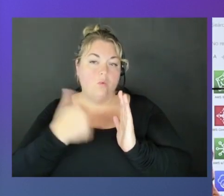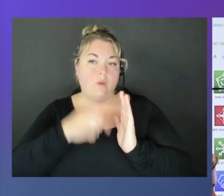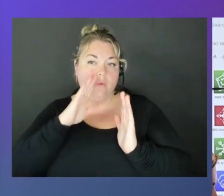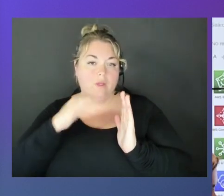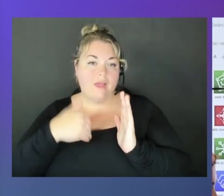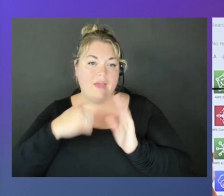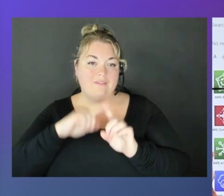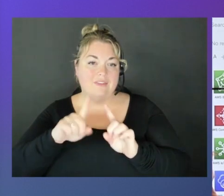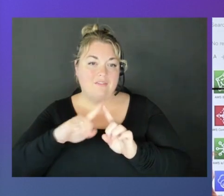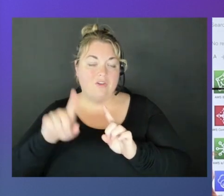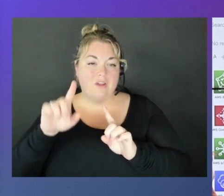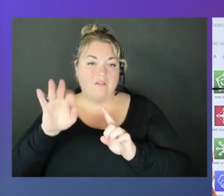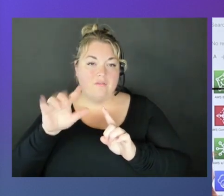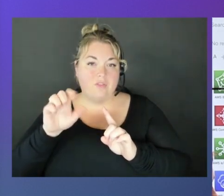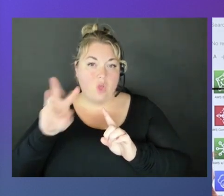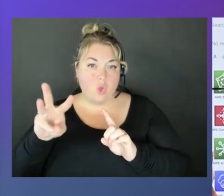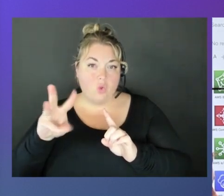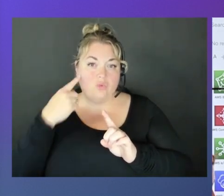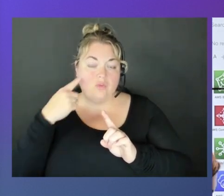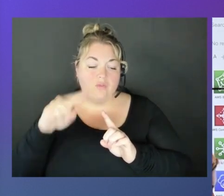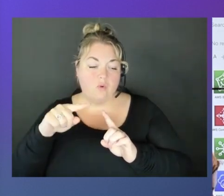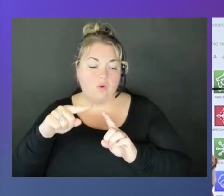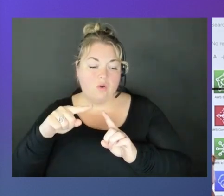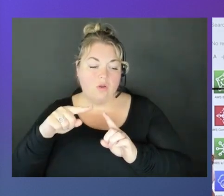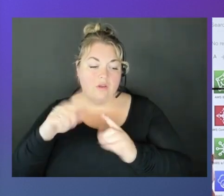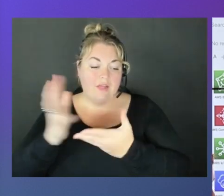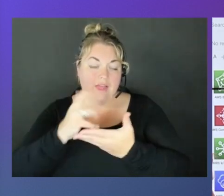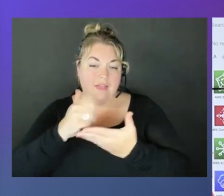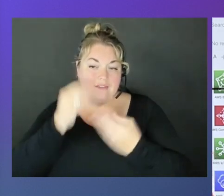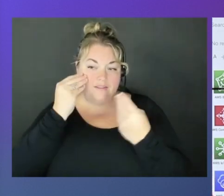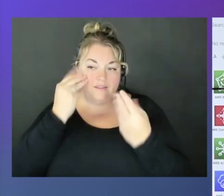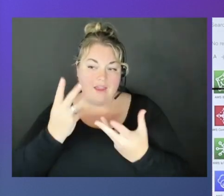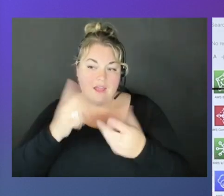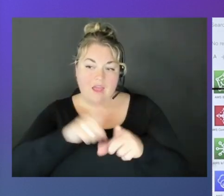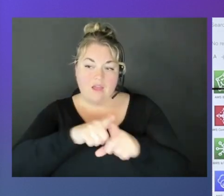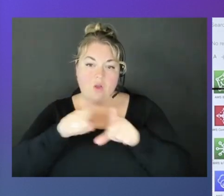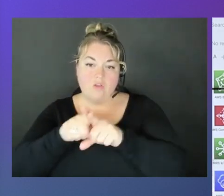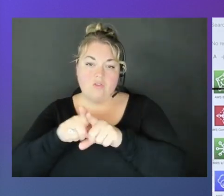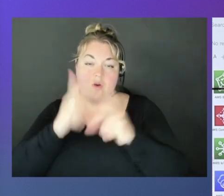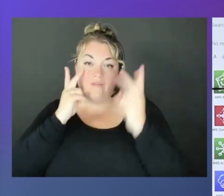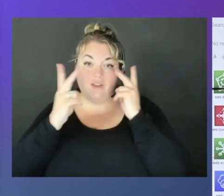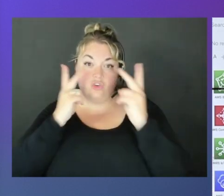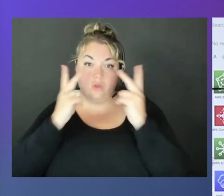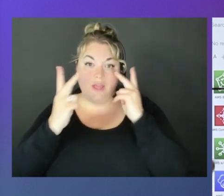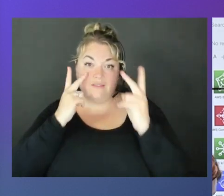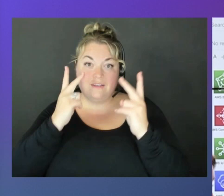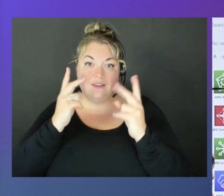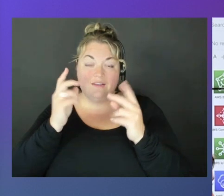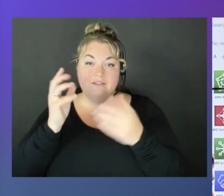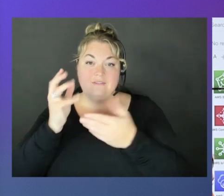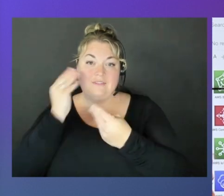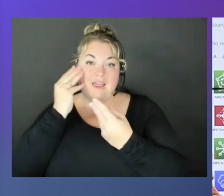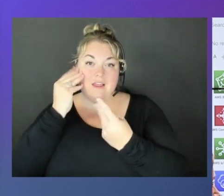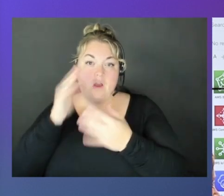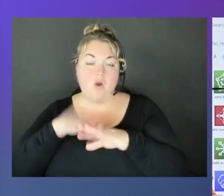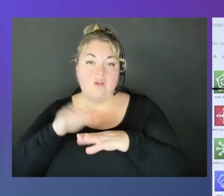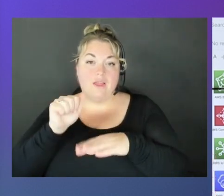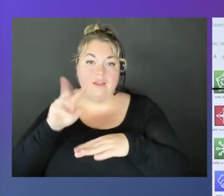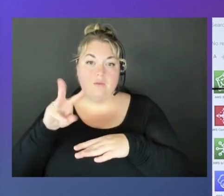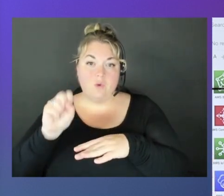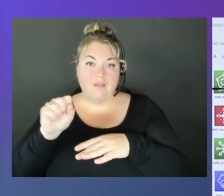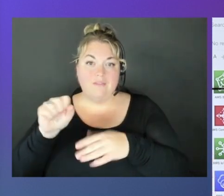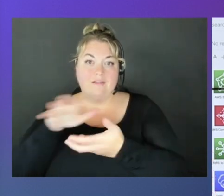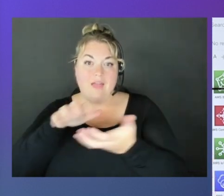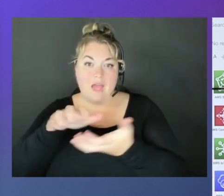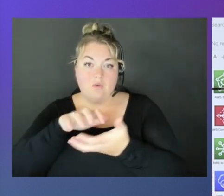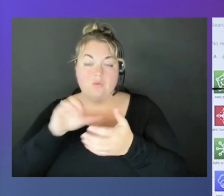flows of collecting data, and also visualizing data on AWS cloud. So the